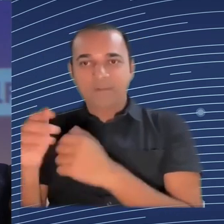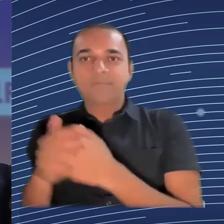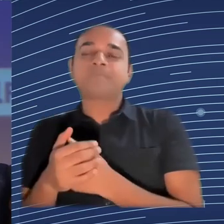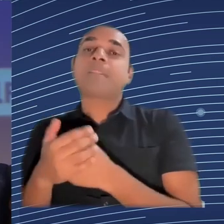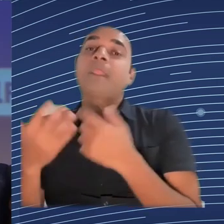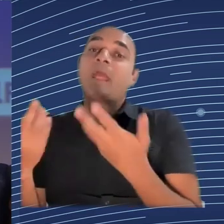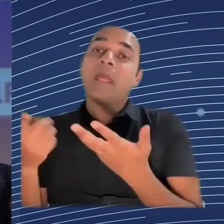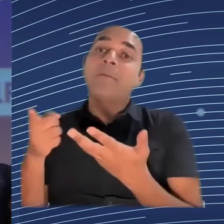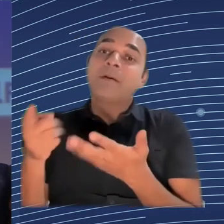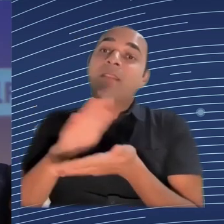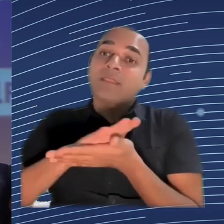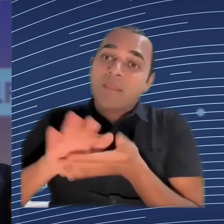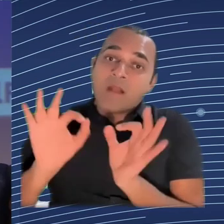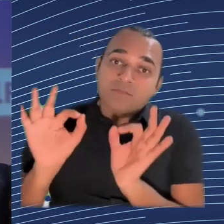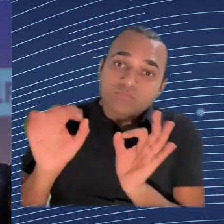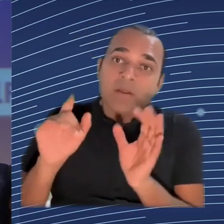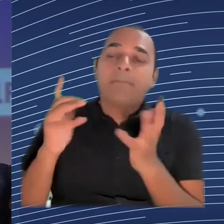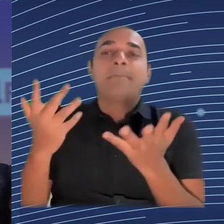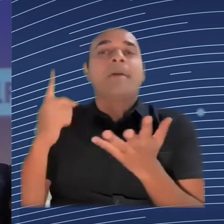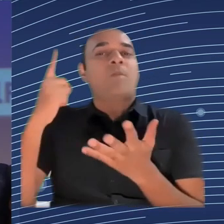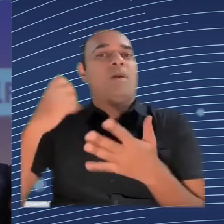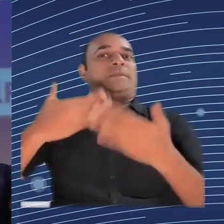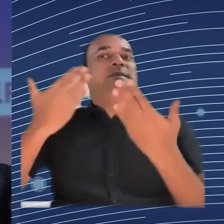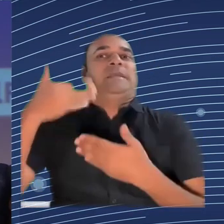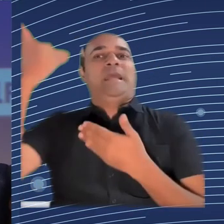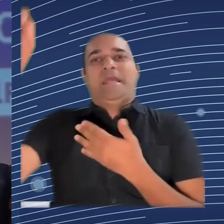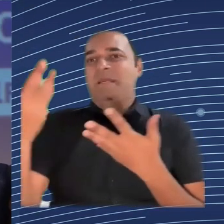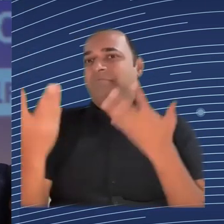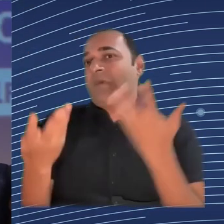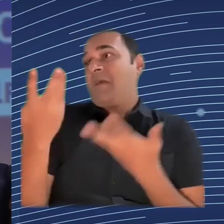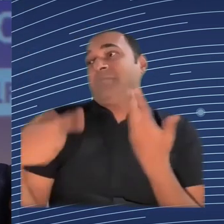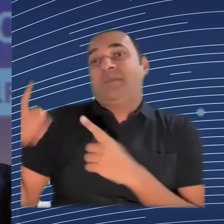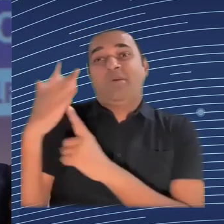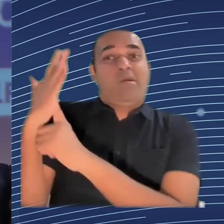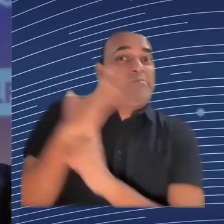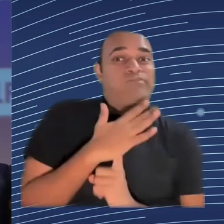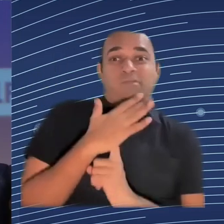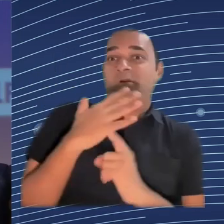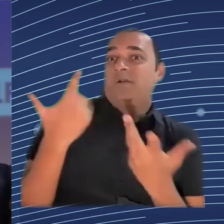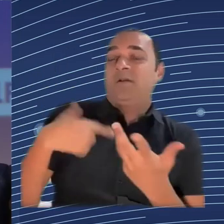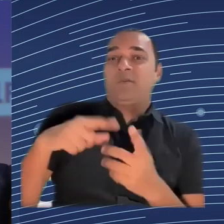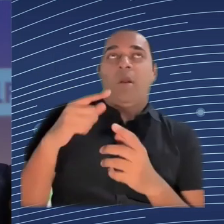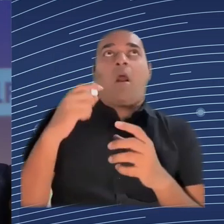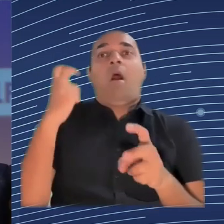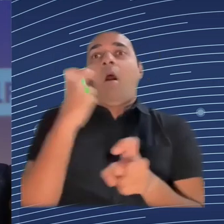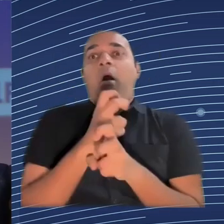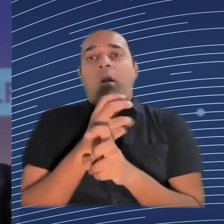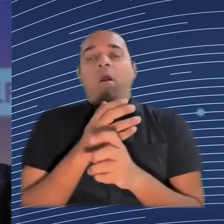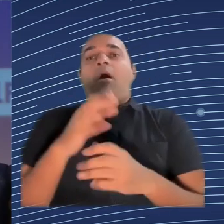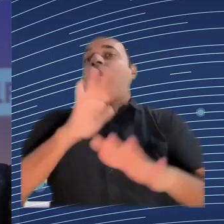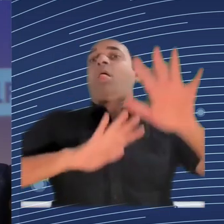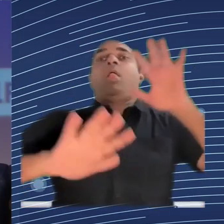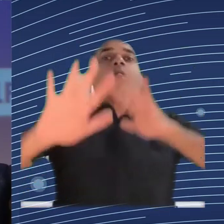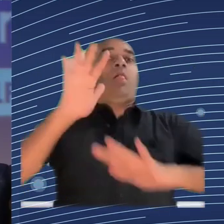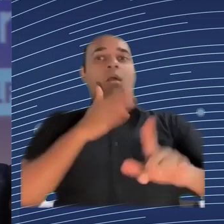if the company has the best of intentions, it's going to fall by the wayside whenever something urgent comes